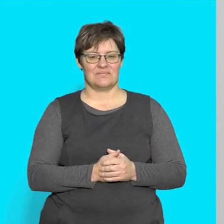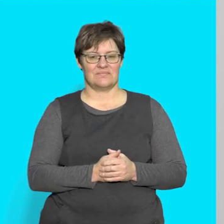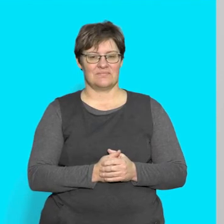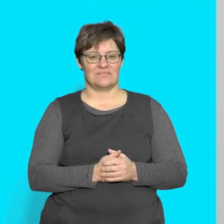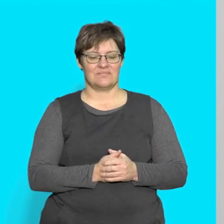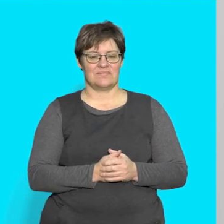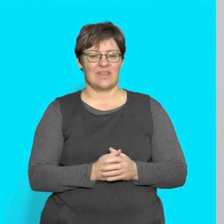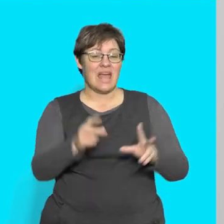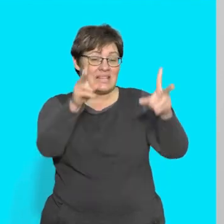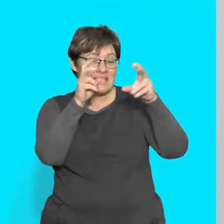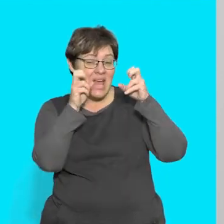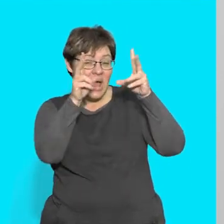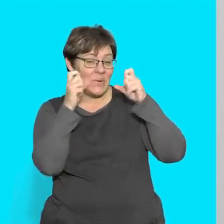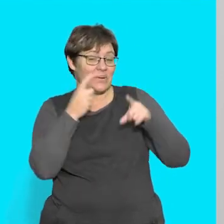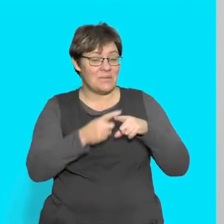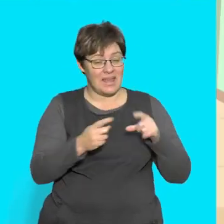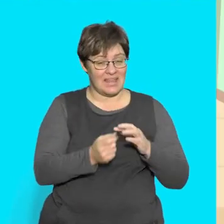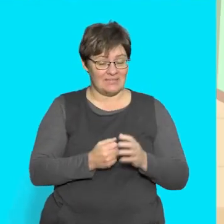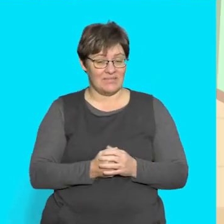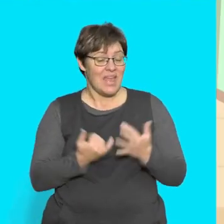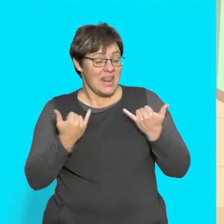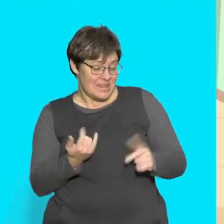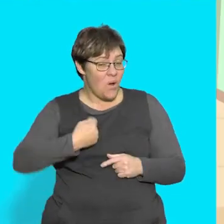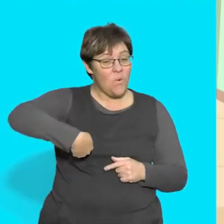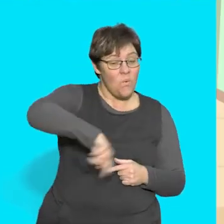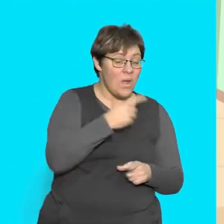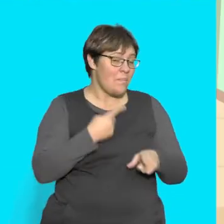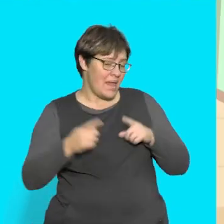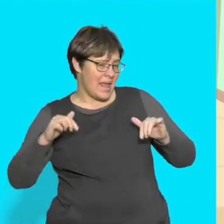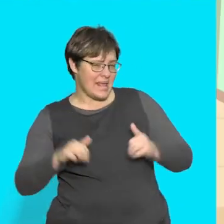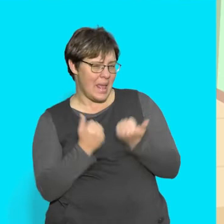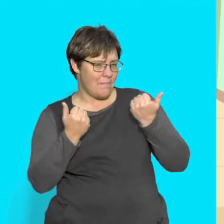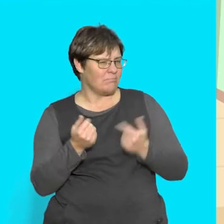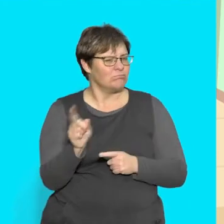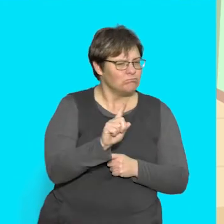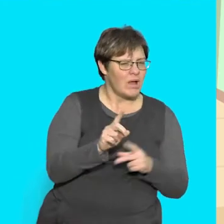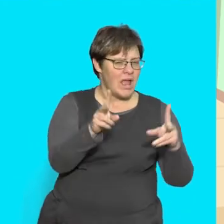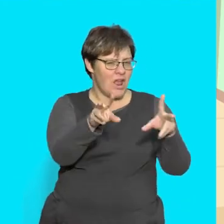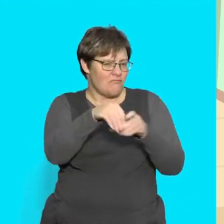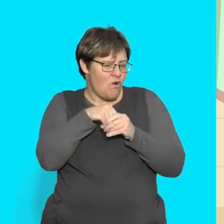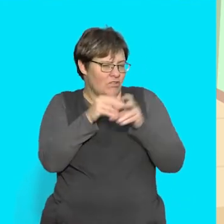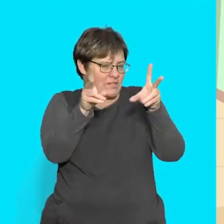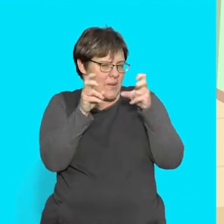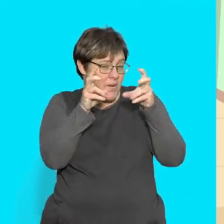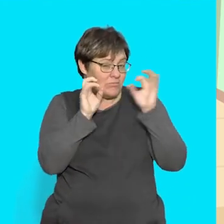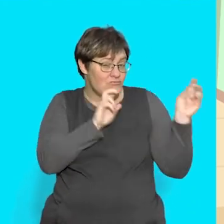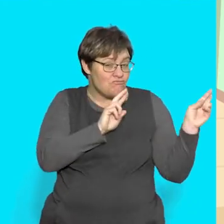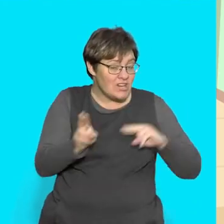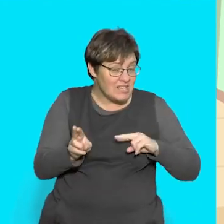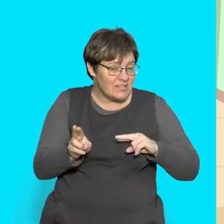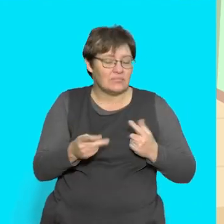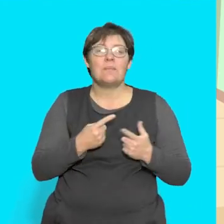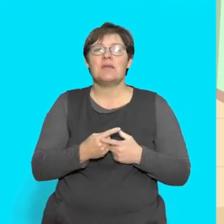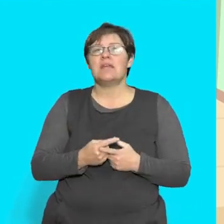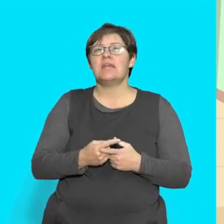Sound play We are going to play We game with sounds Ready? I am